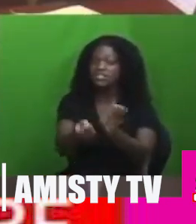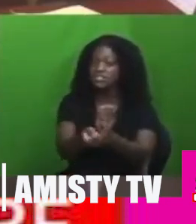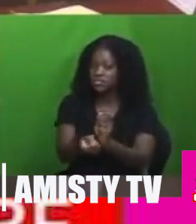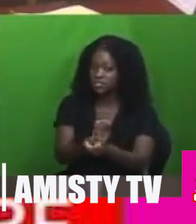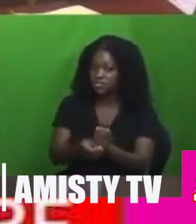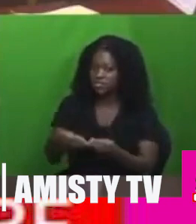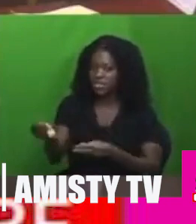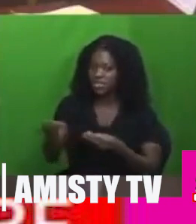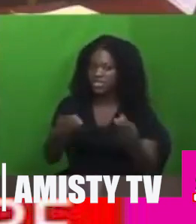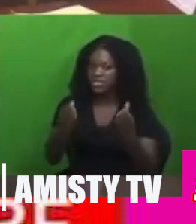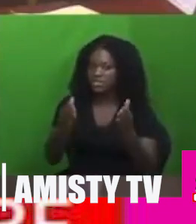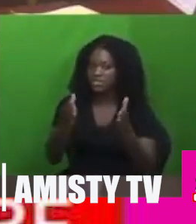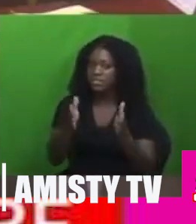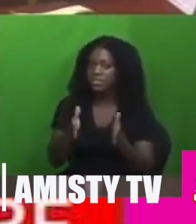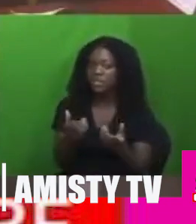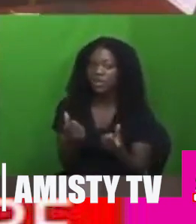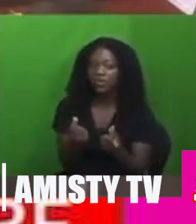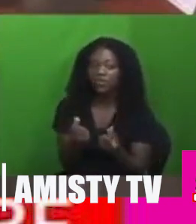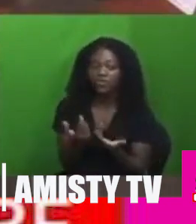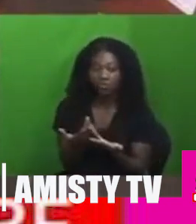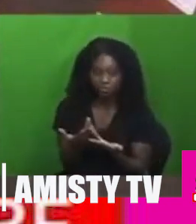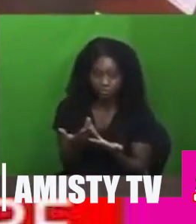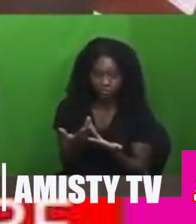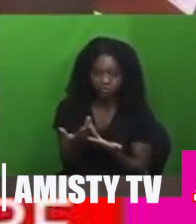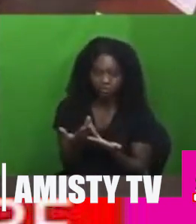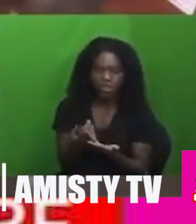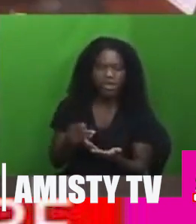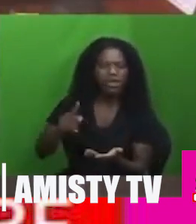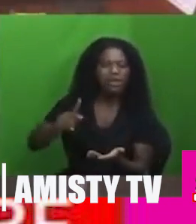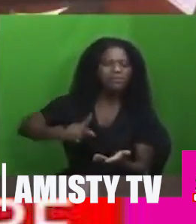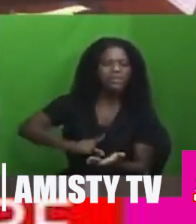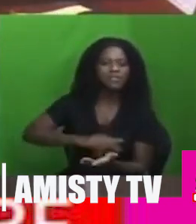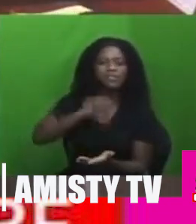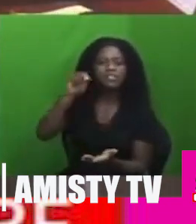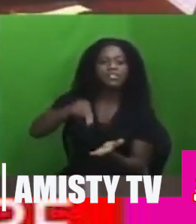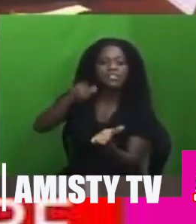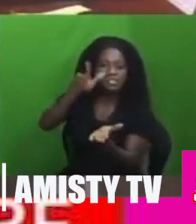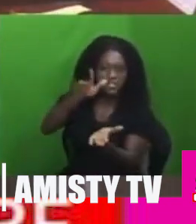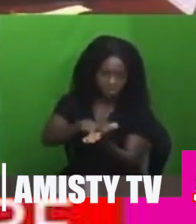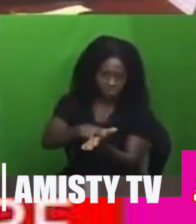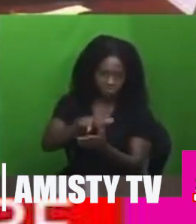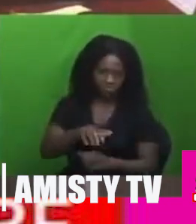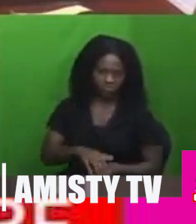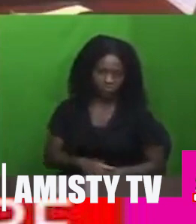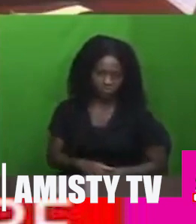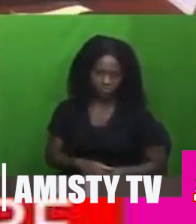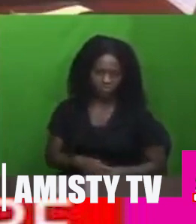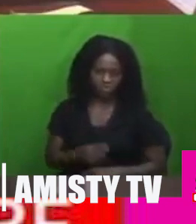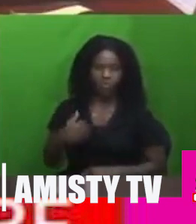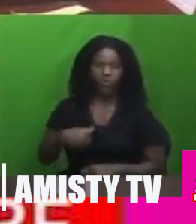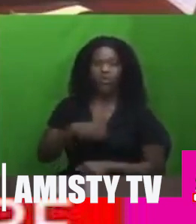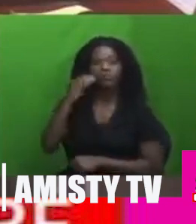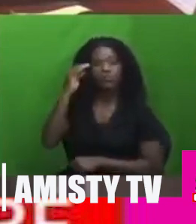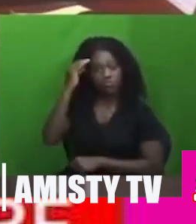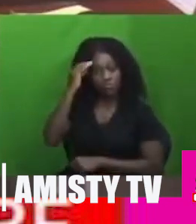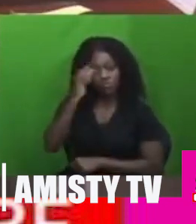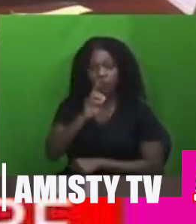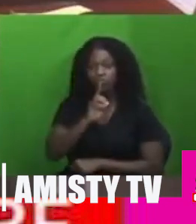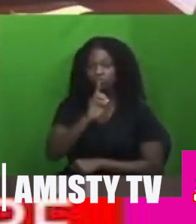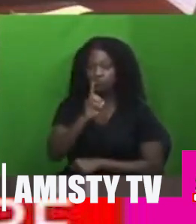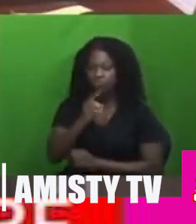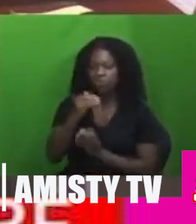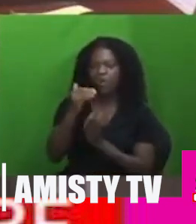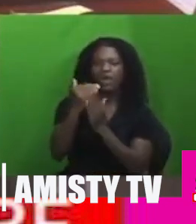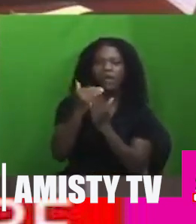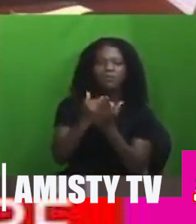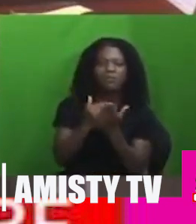there is the need for parliament to approve it. Mr. Speaker, in this case, we know for a fact that the budget was